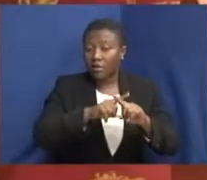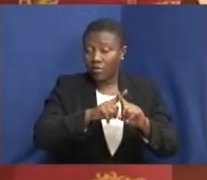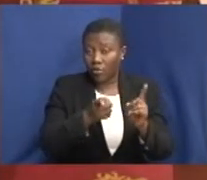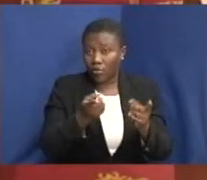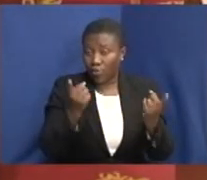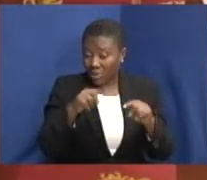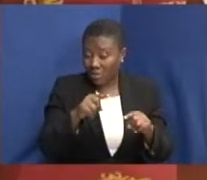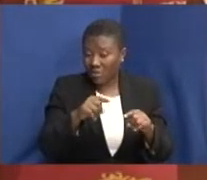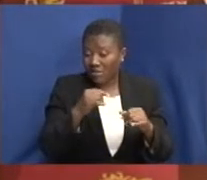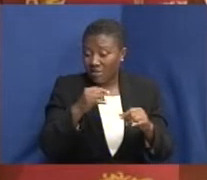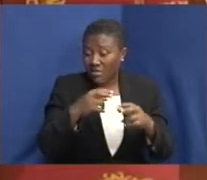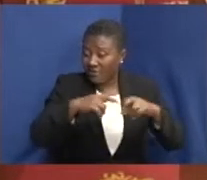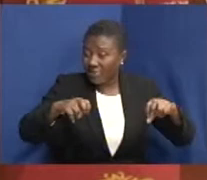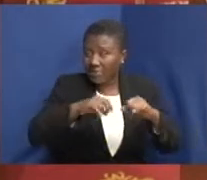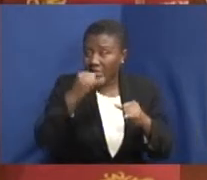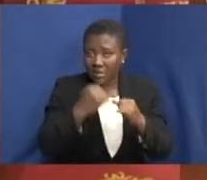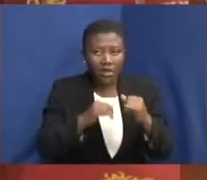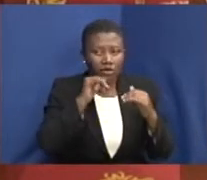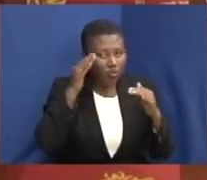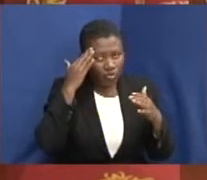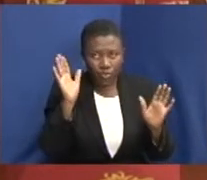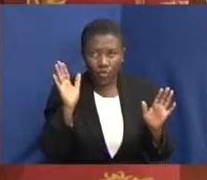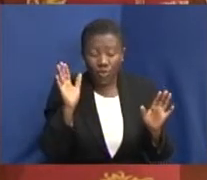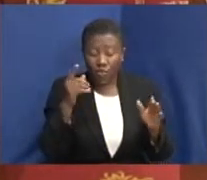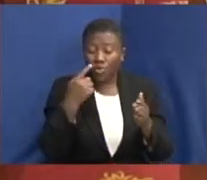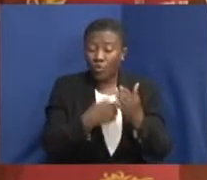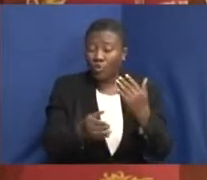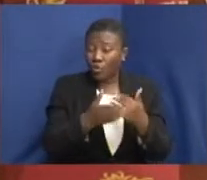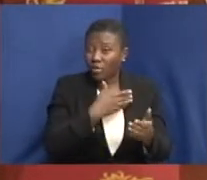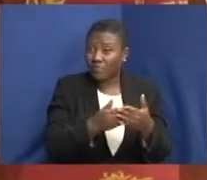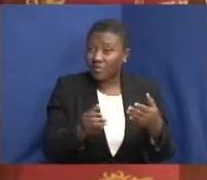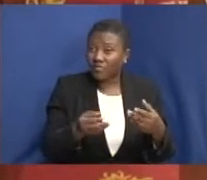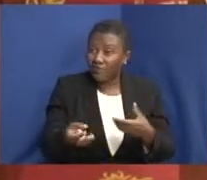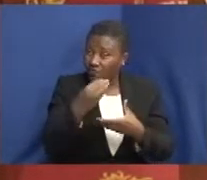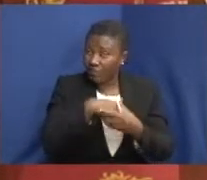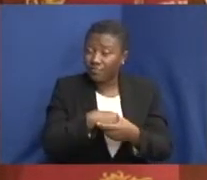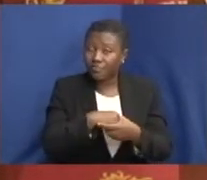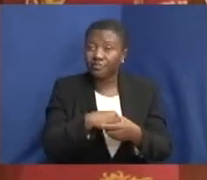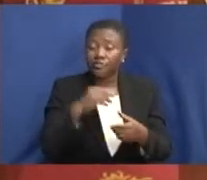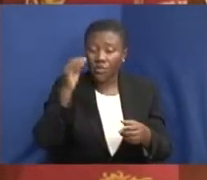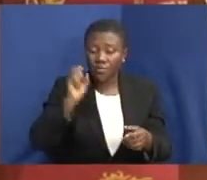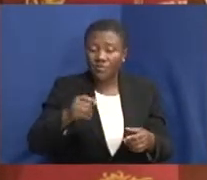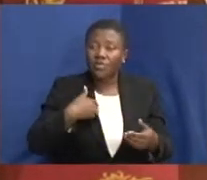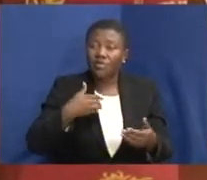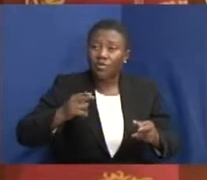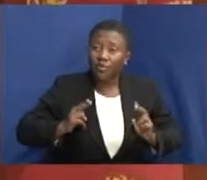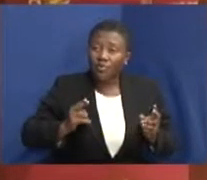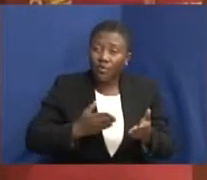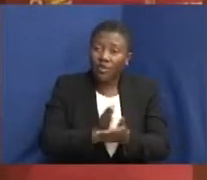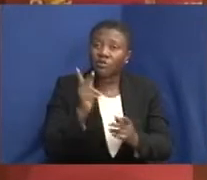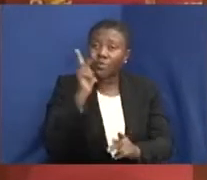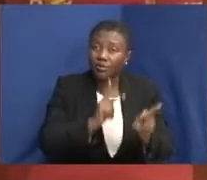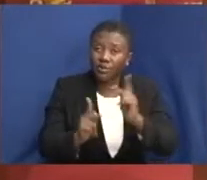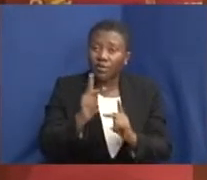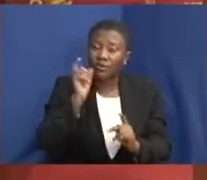will end, certainly what is involved is that we are dealing with the rights of people. You have to give them the time to